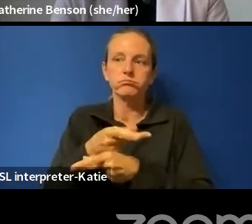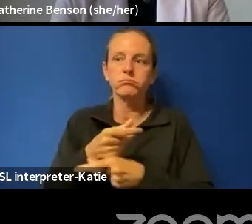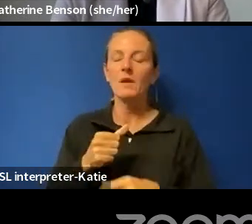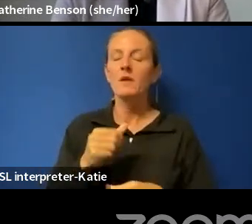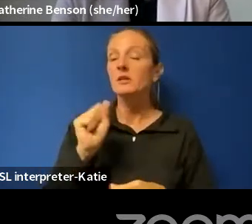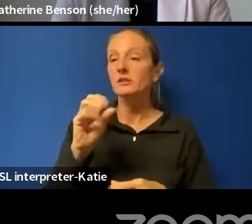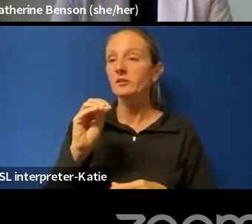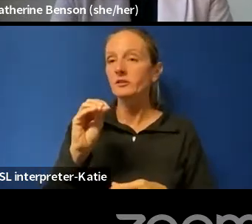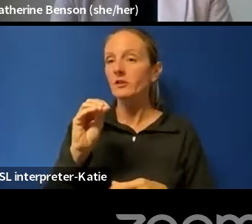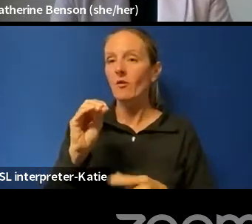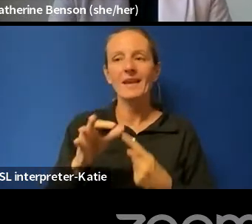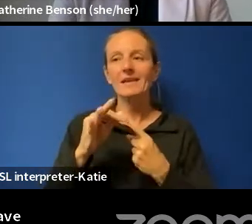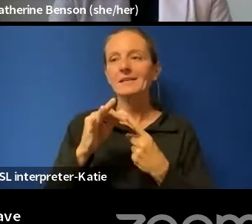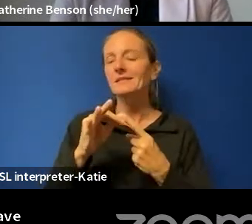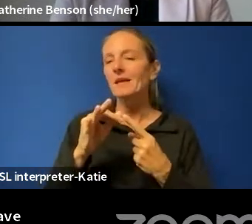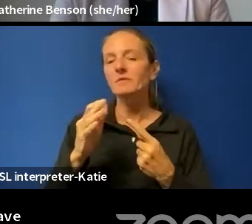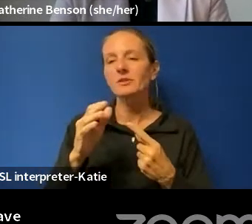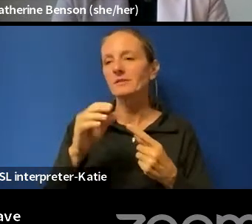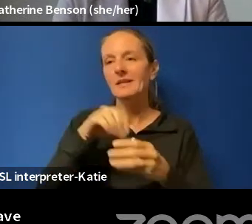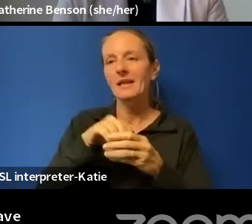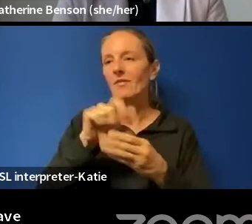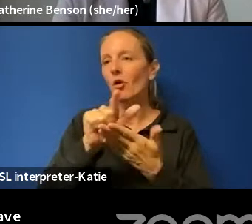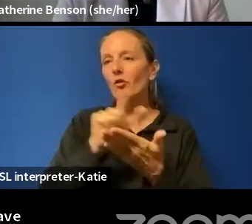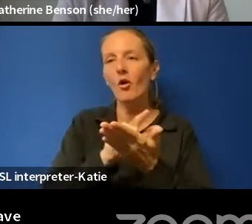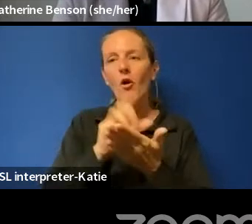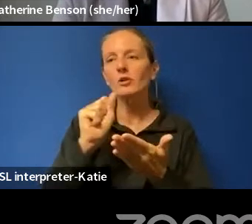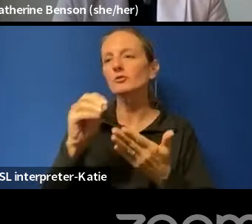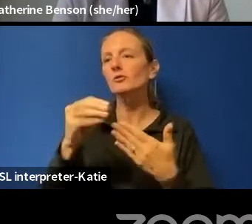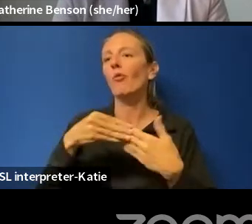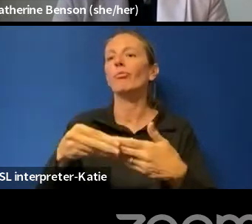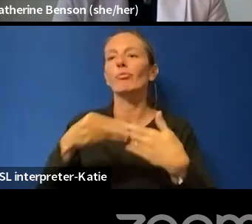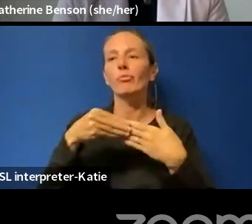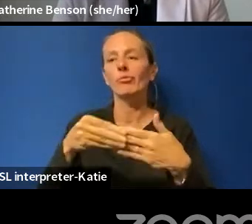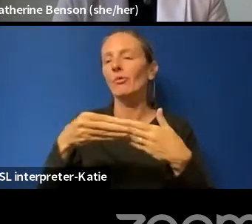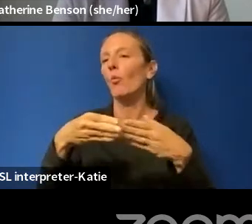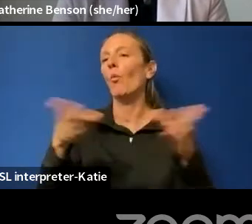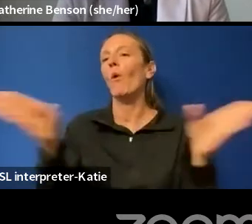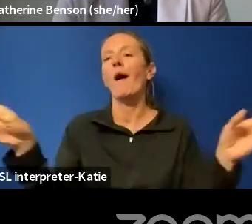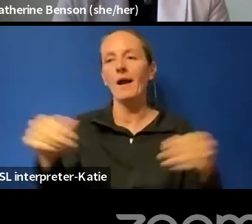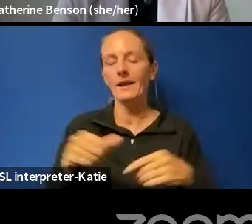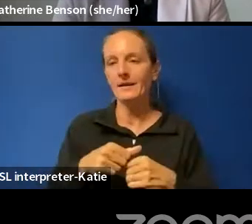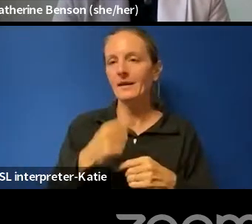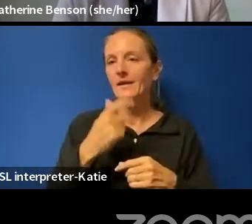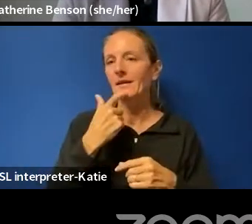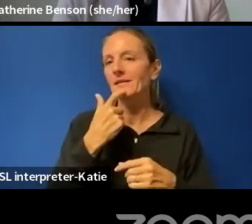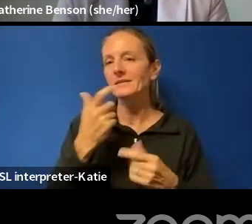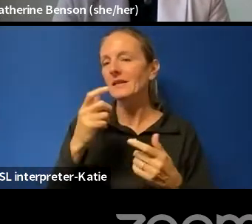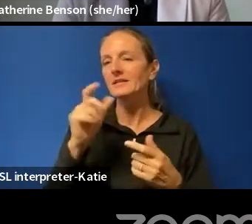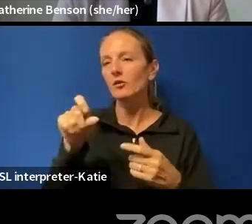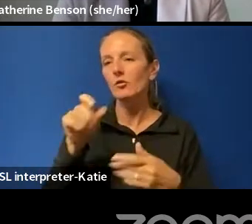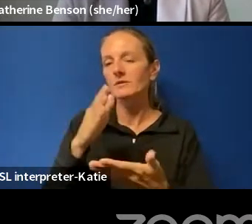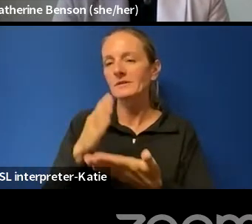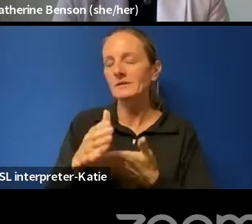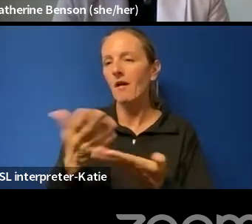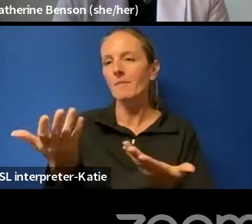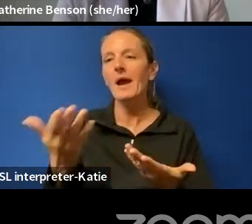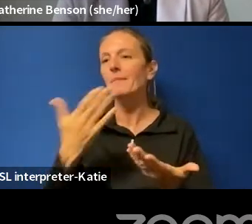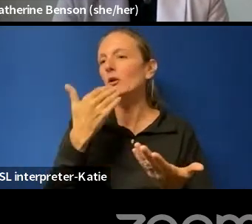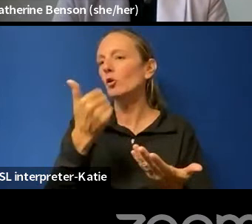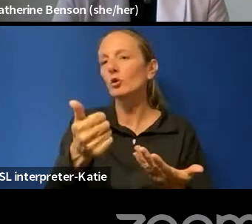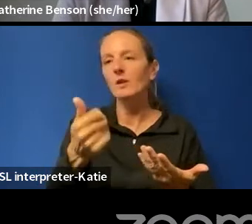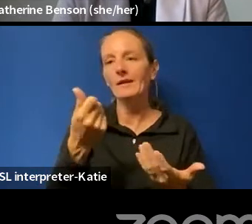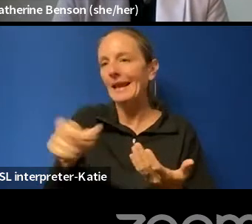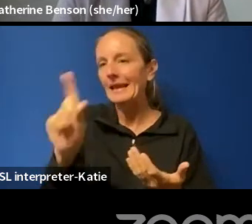exceptions in the law are just so wide. They say that it could inhibit a lot, a legal investigation. So, you know, good luck to anybody